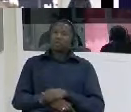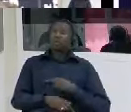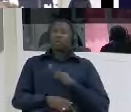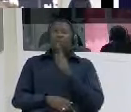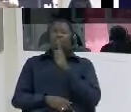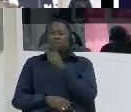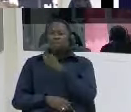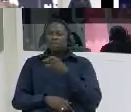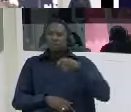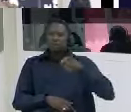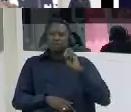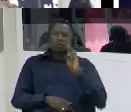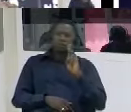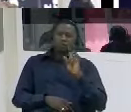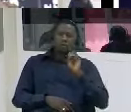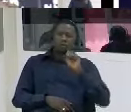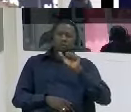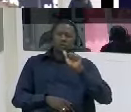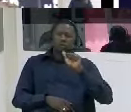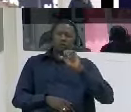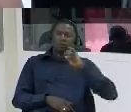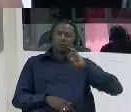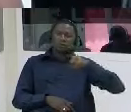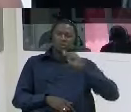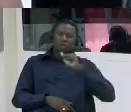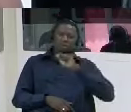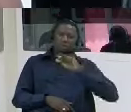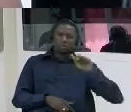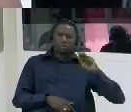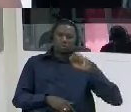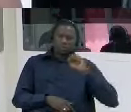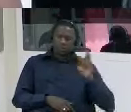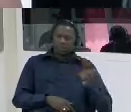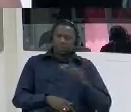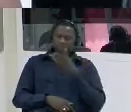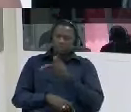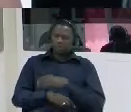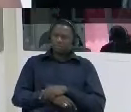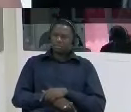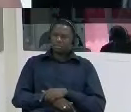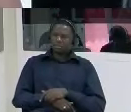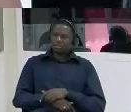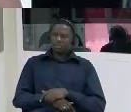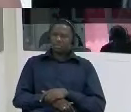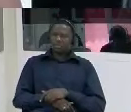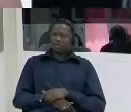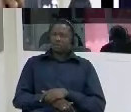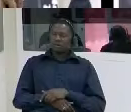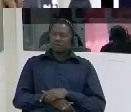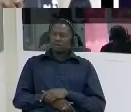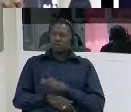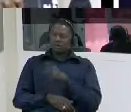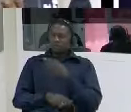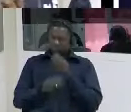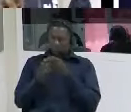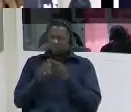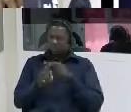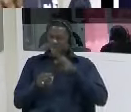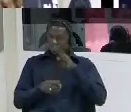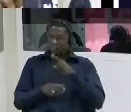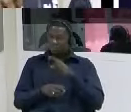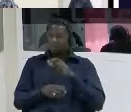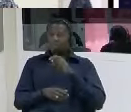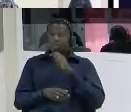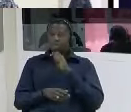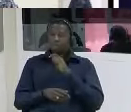at president office and he was the musa jamie that you earlier mentioned in your testimony yes